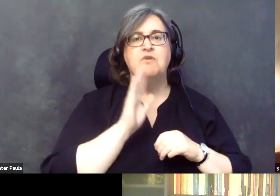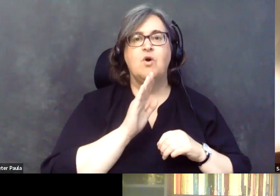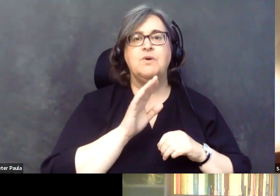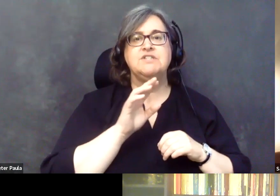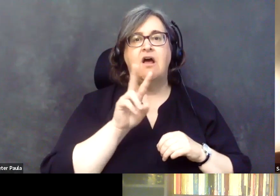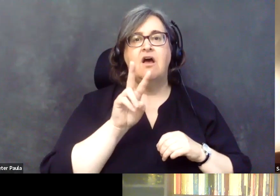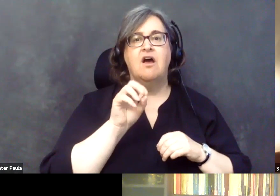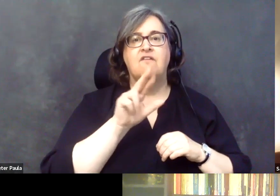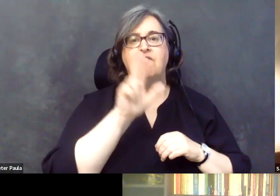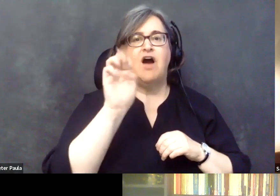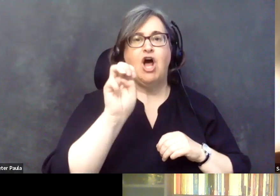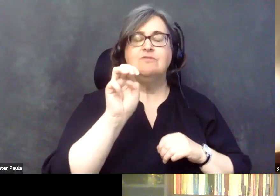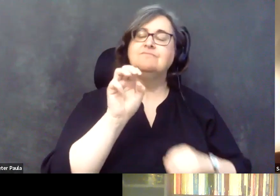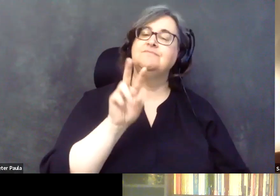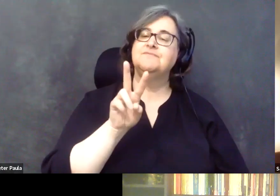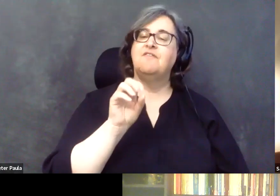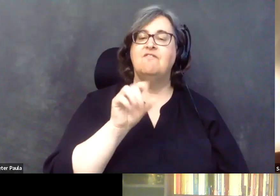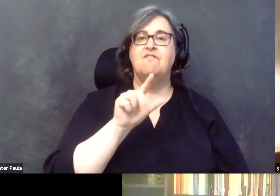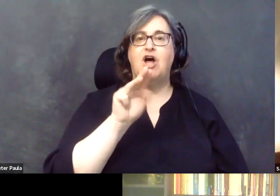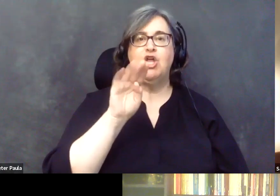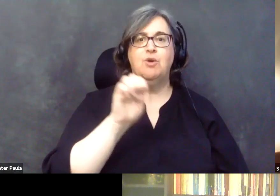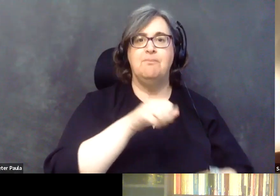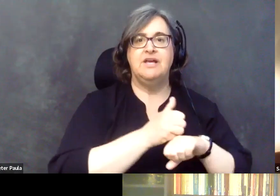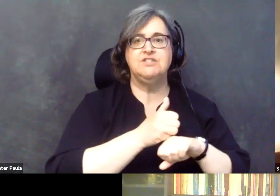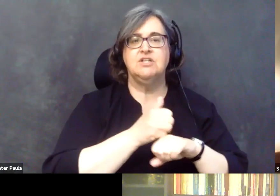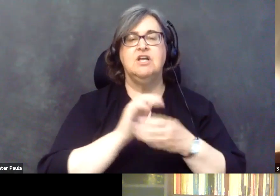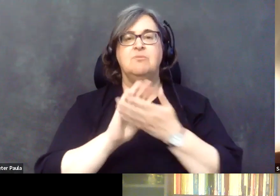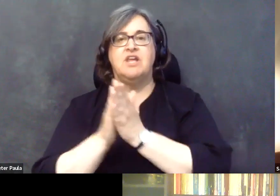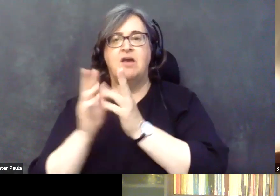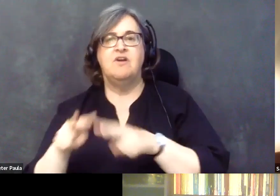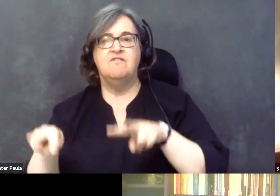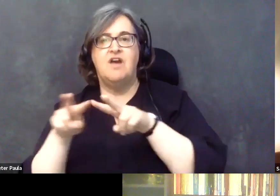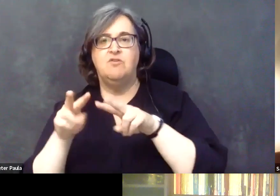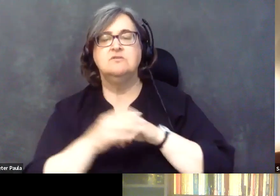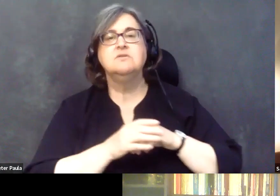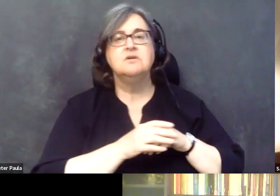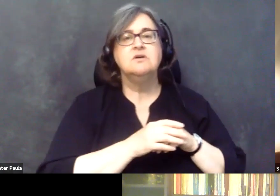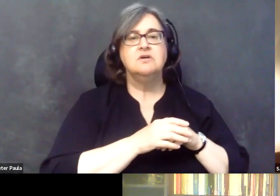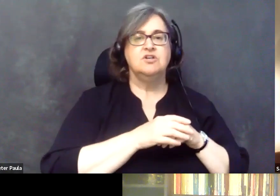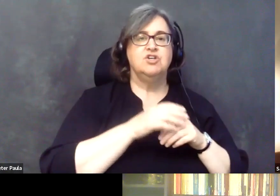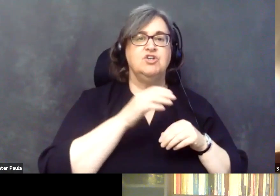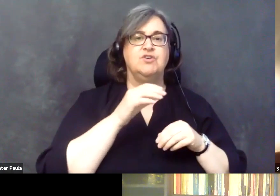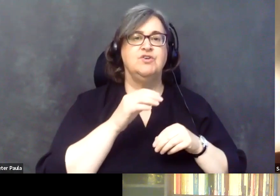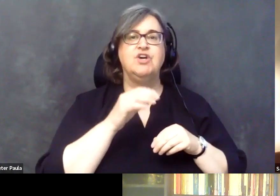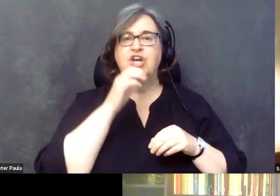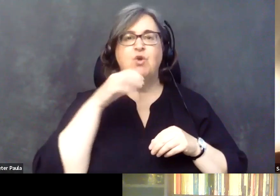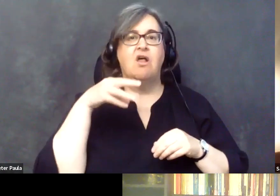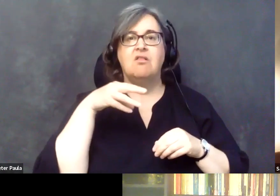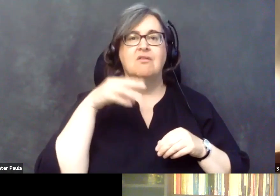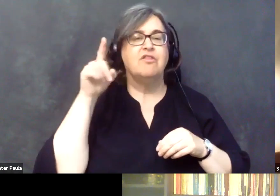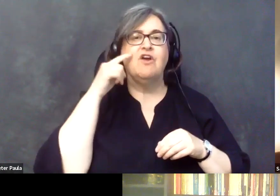reimbursement system. So instead of, you know, getting reimbursed based on just how much